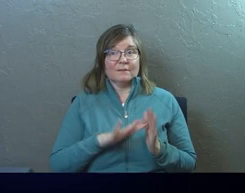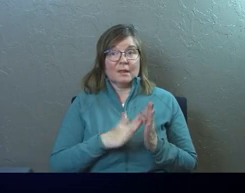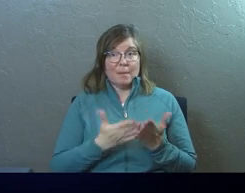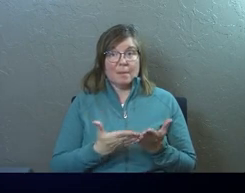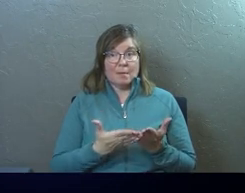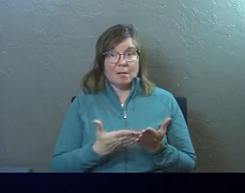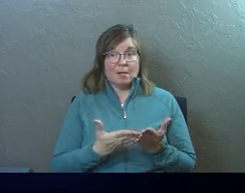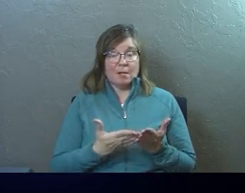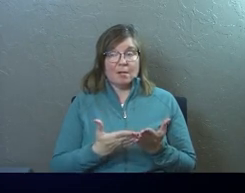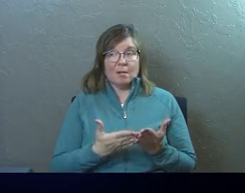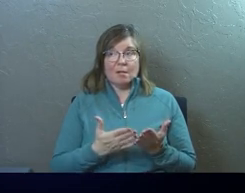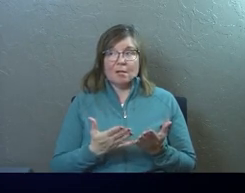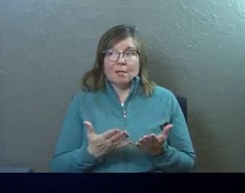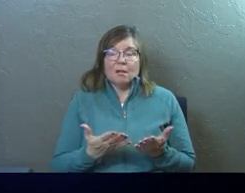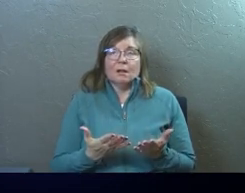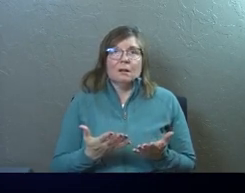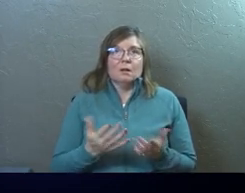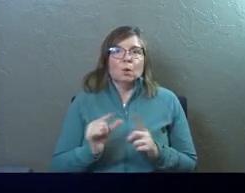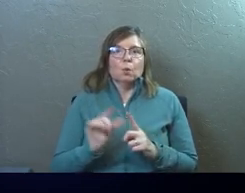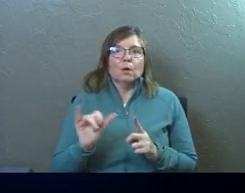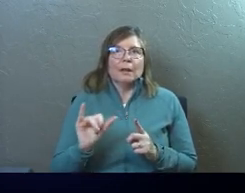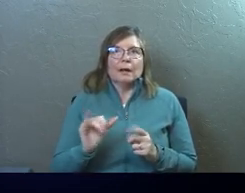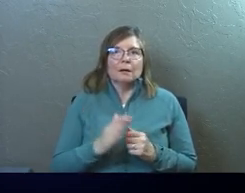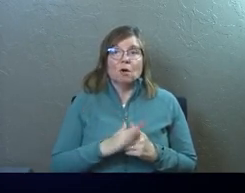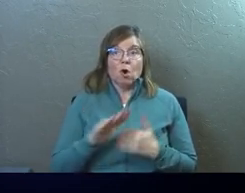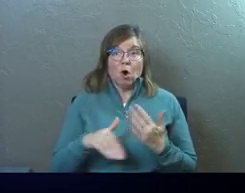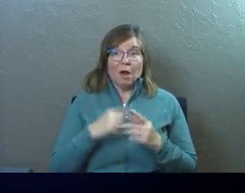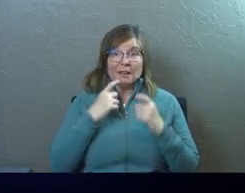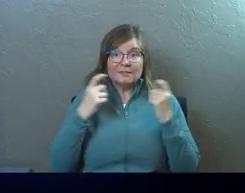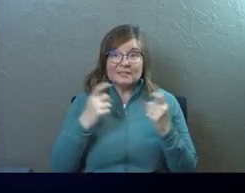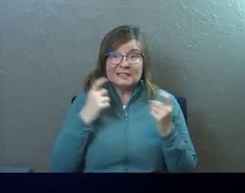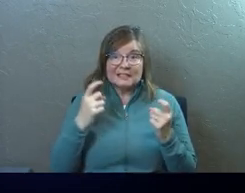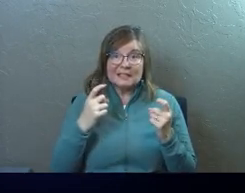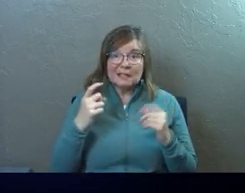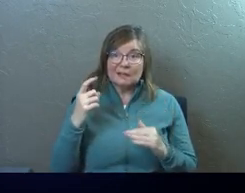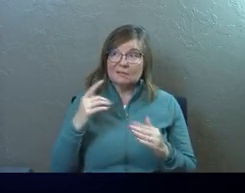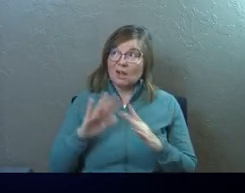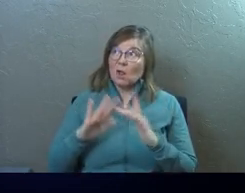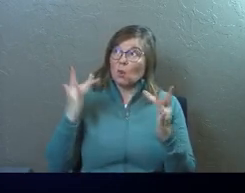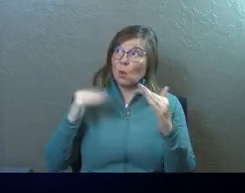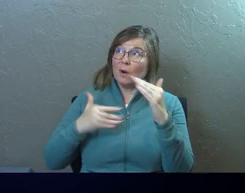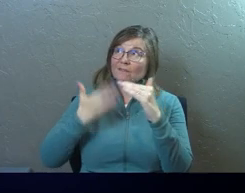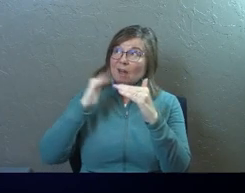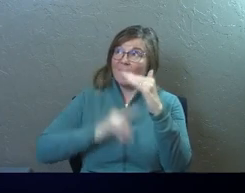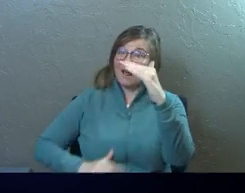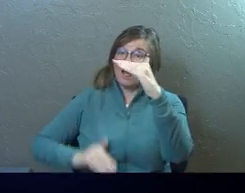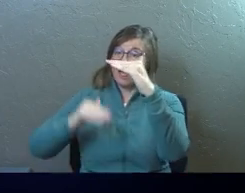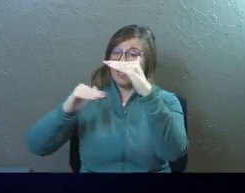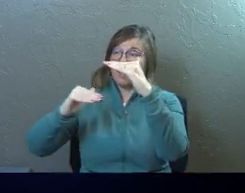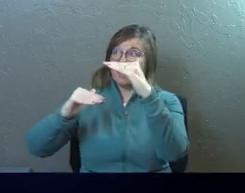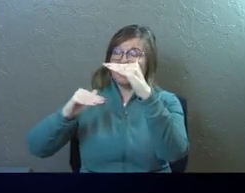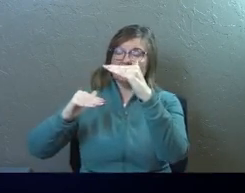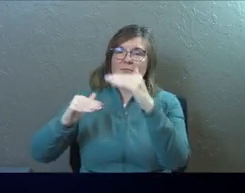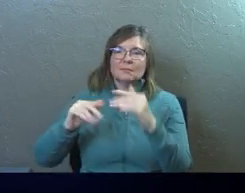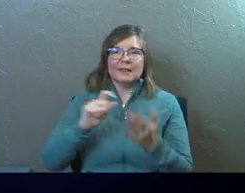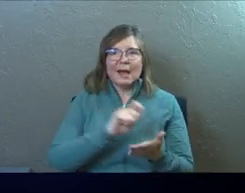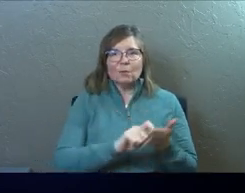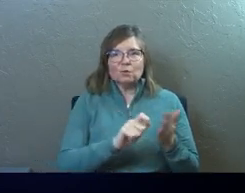Bibles, words like, all have sinned and fall short of the glory of God, that was written by Saul.